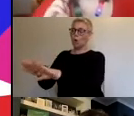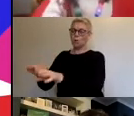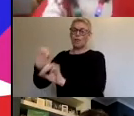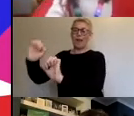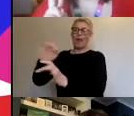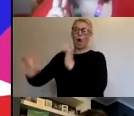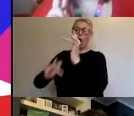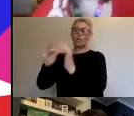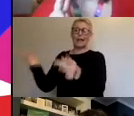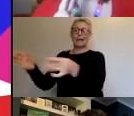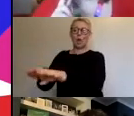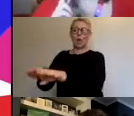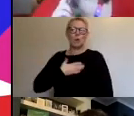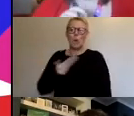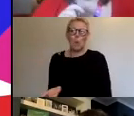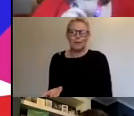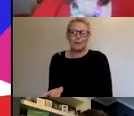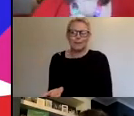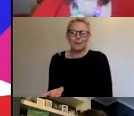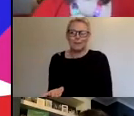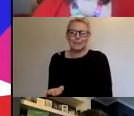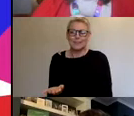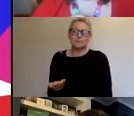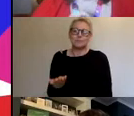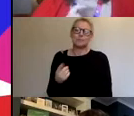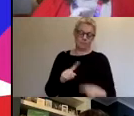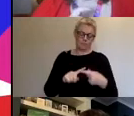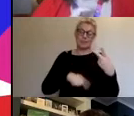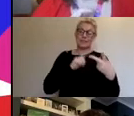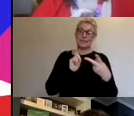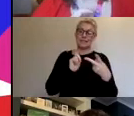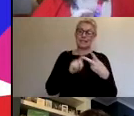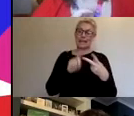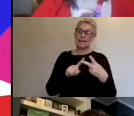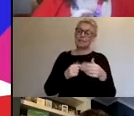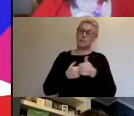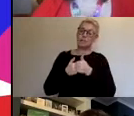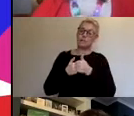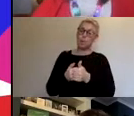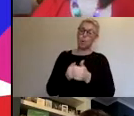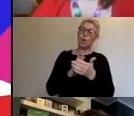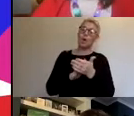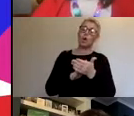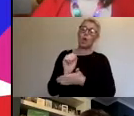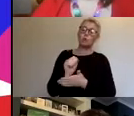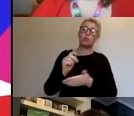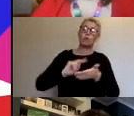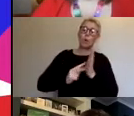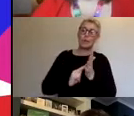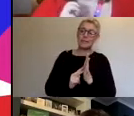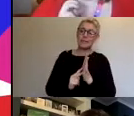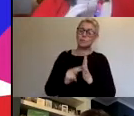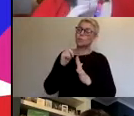The second aim was to support cultural organisations to develop digital content during lockdown who haven't done so before.